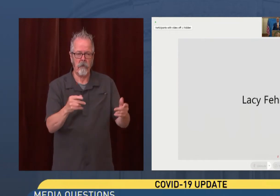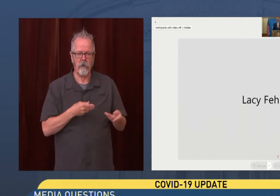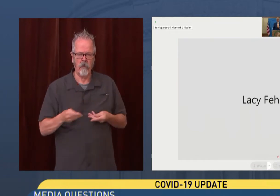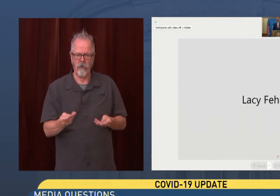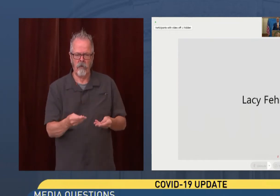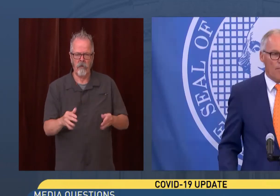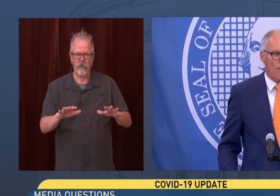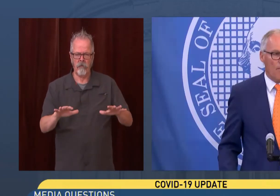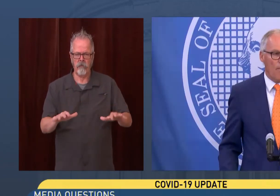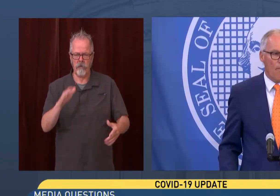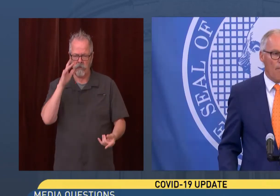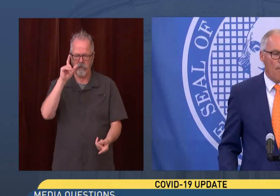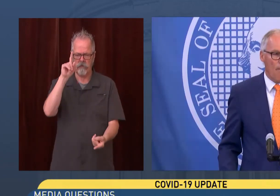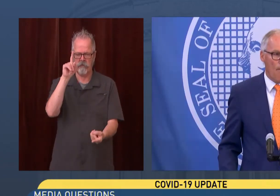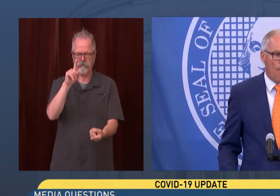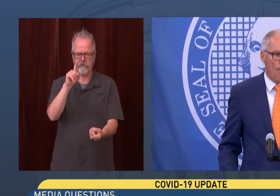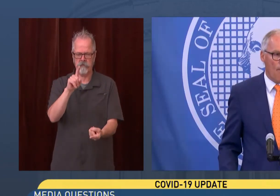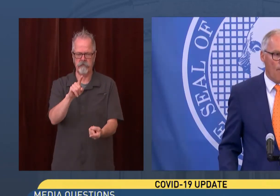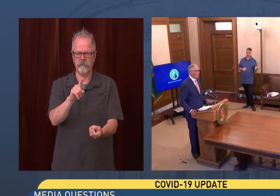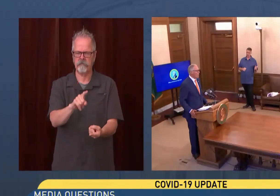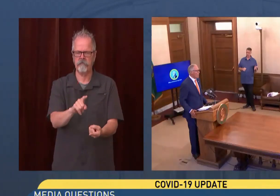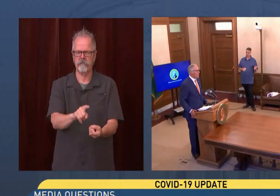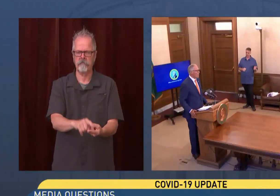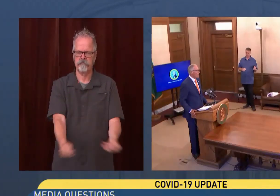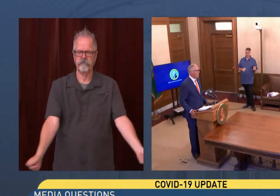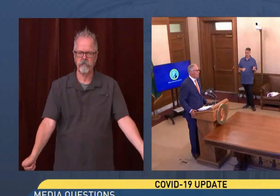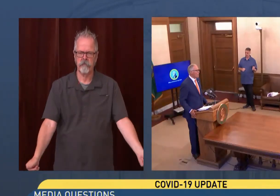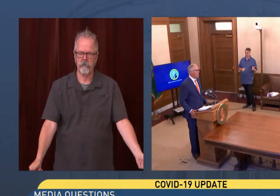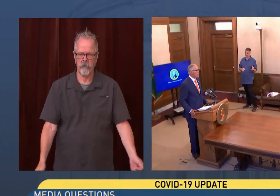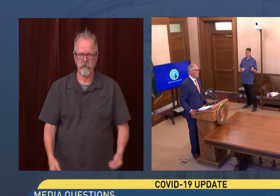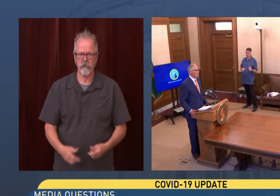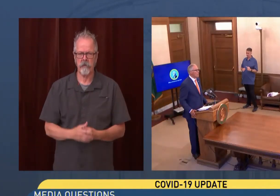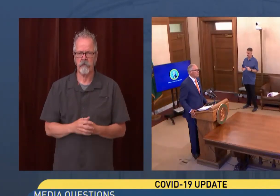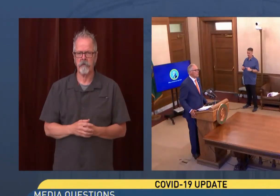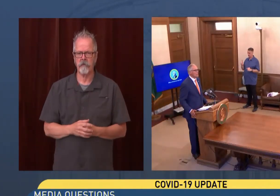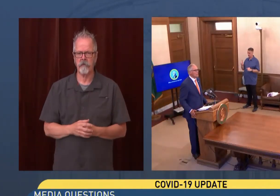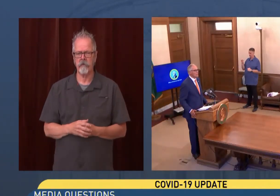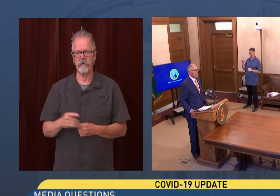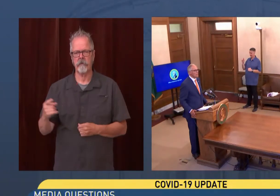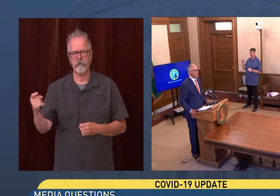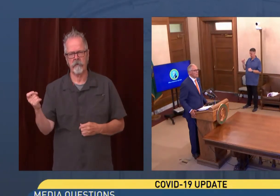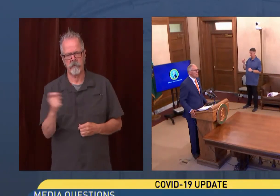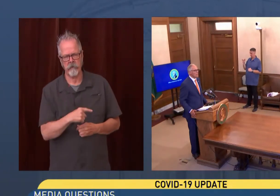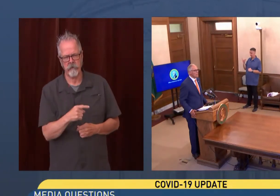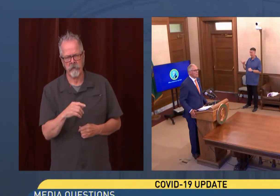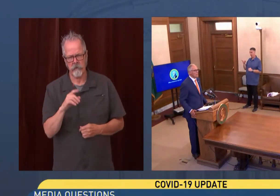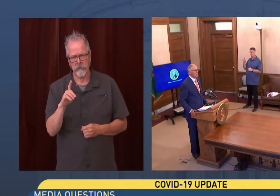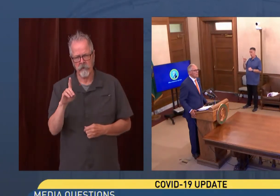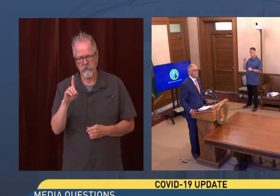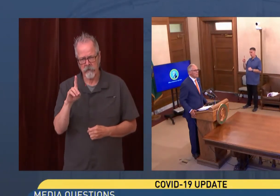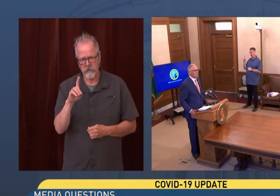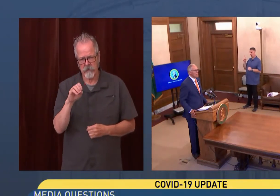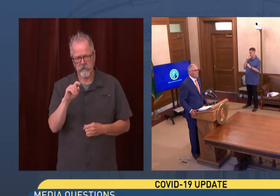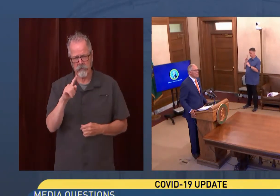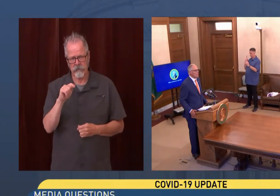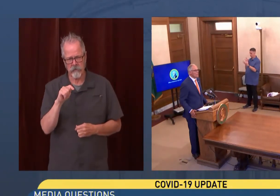The risk for breakthrough cases becoming higher with the Delta variant, or are we still kind of, are those still rare?